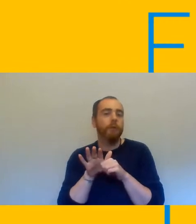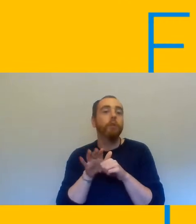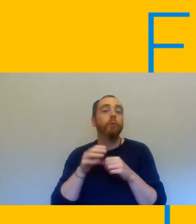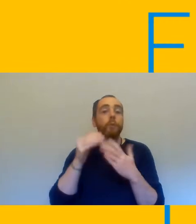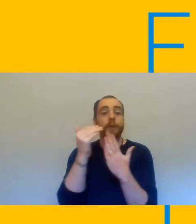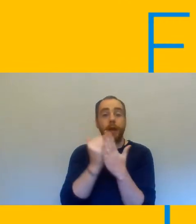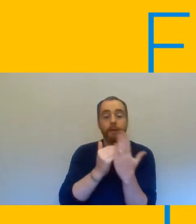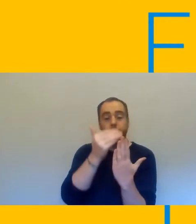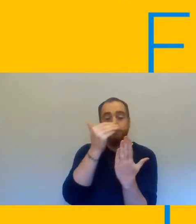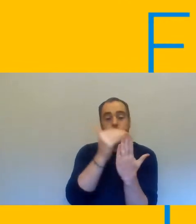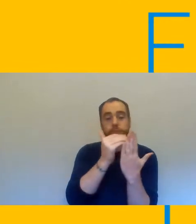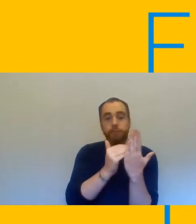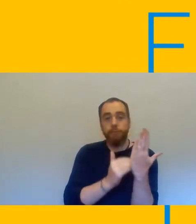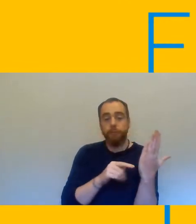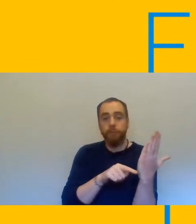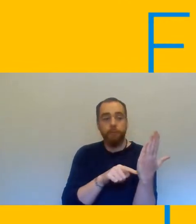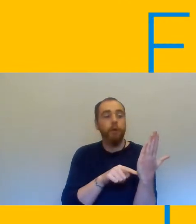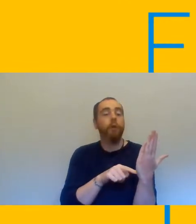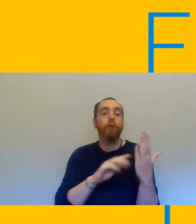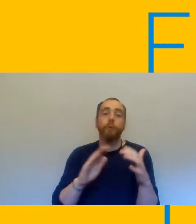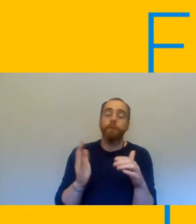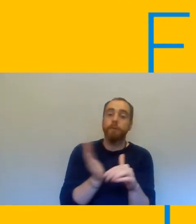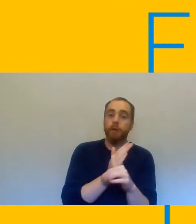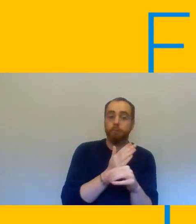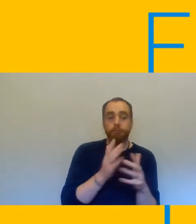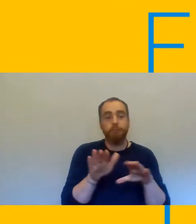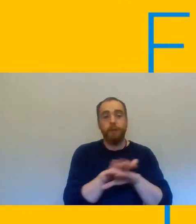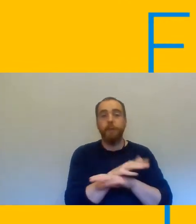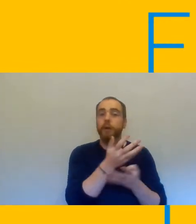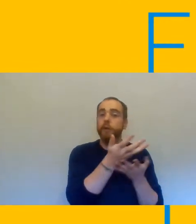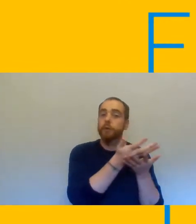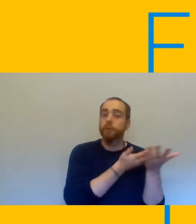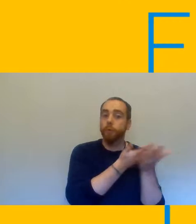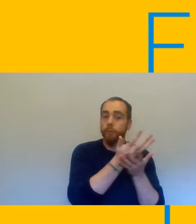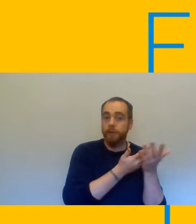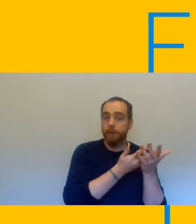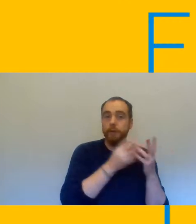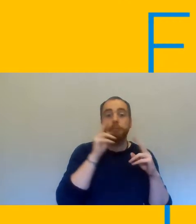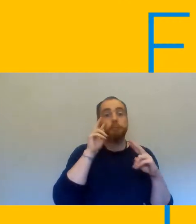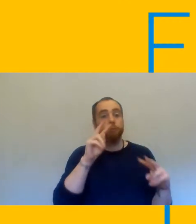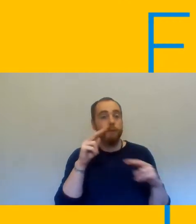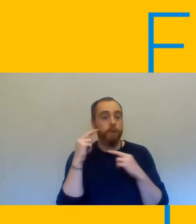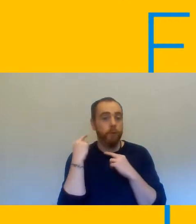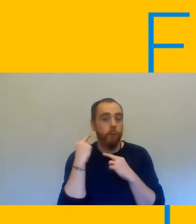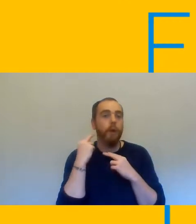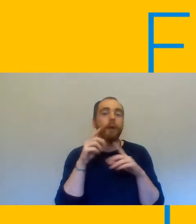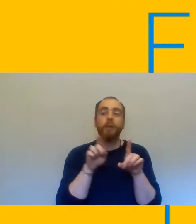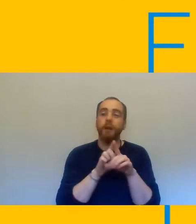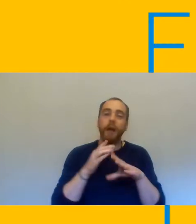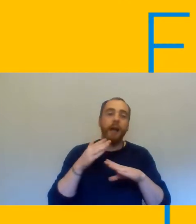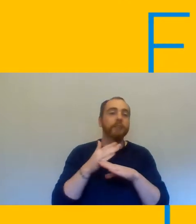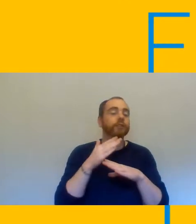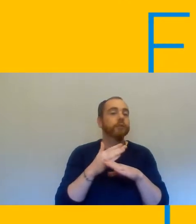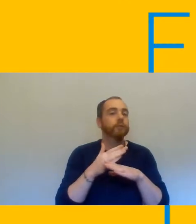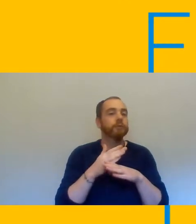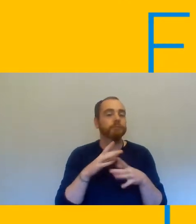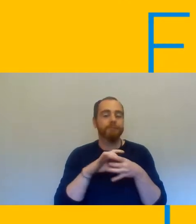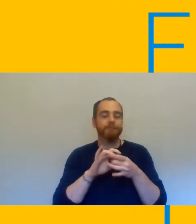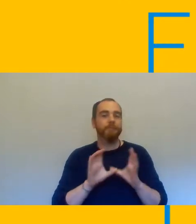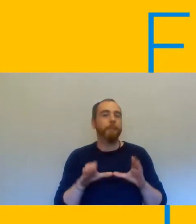a process of negotiation ongoing review and the sort of actions that you can take as a branch